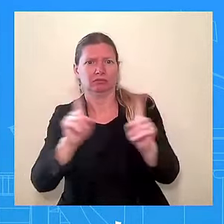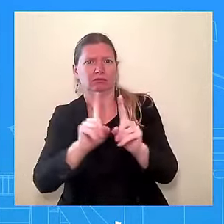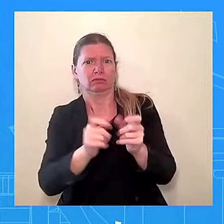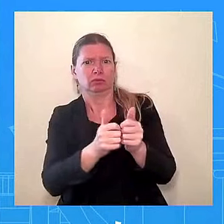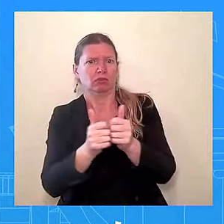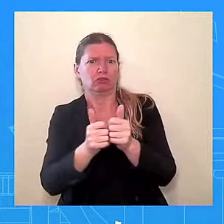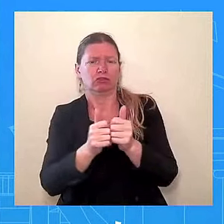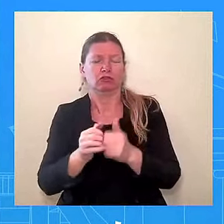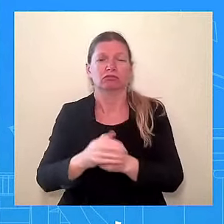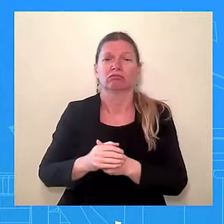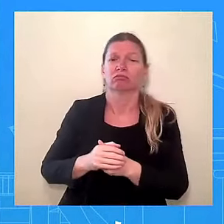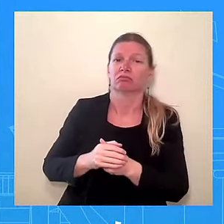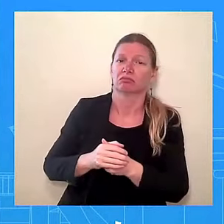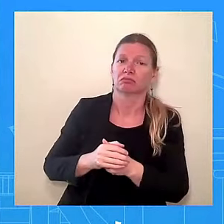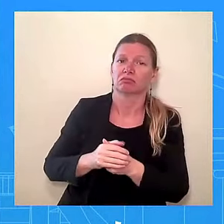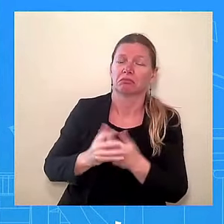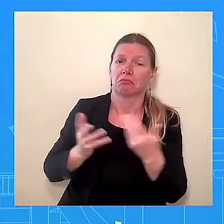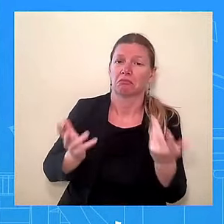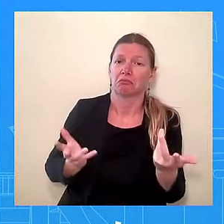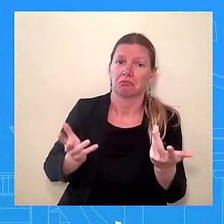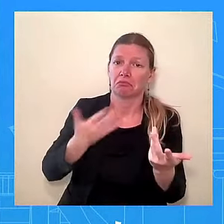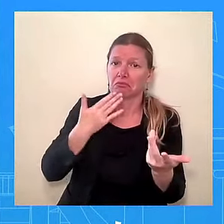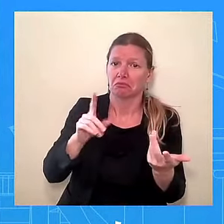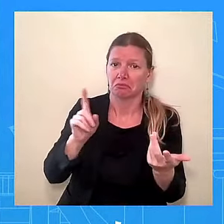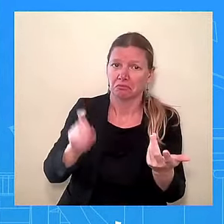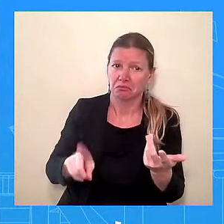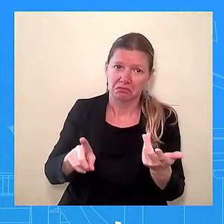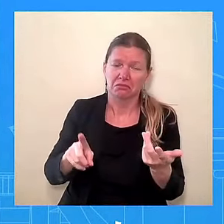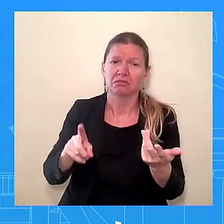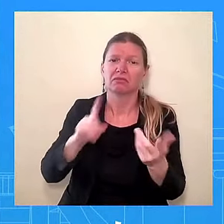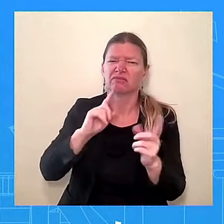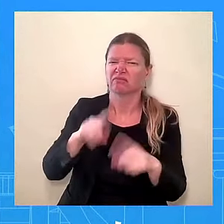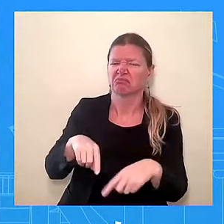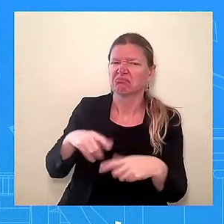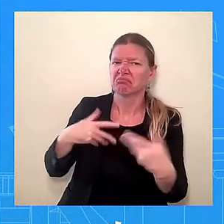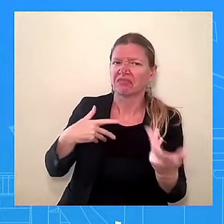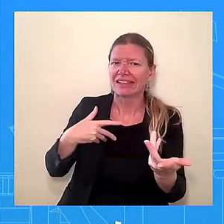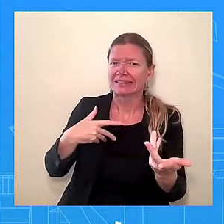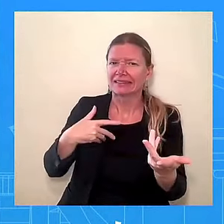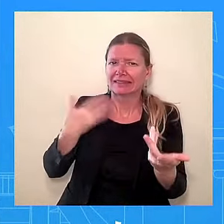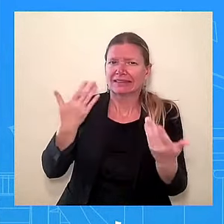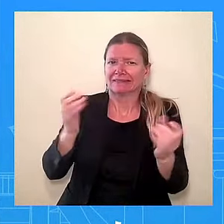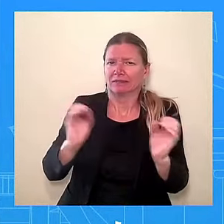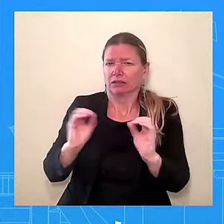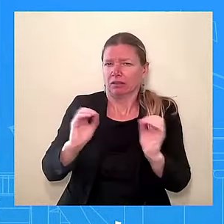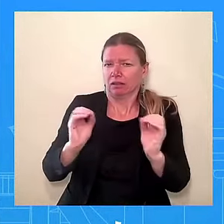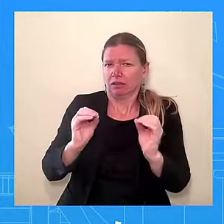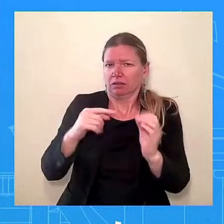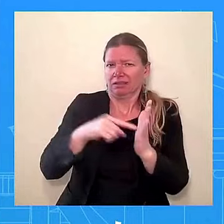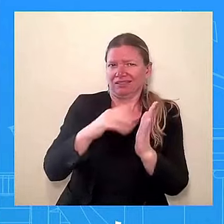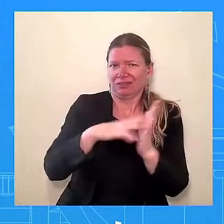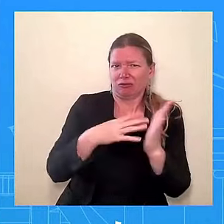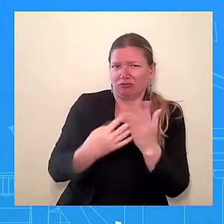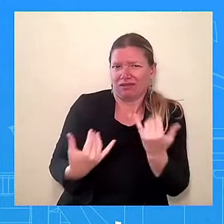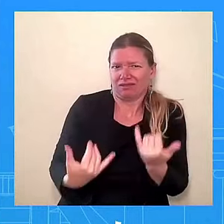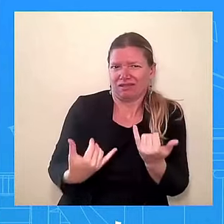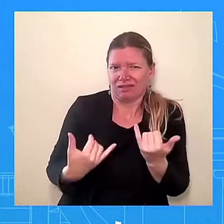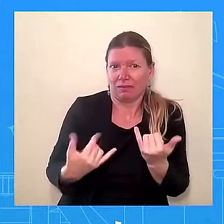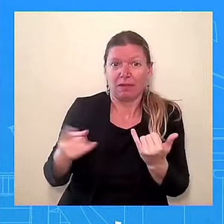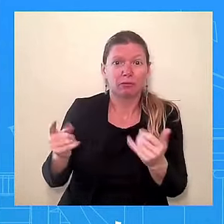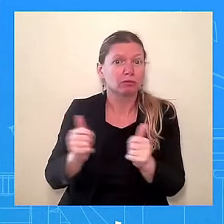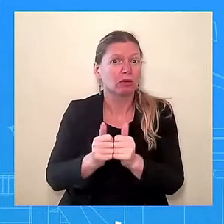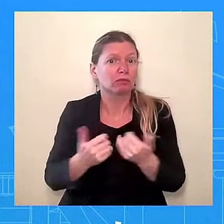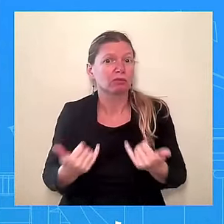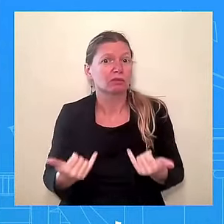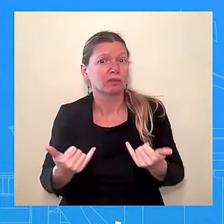But, obviously, they were together today having lunch. That was a private discussion, private lunch. But I